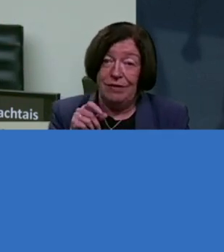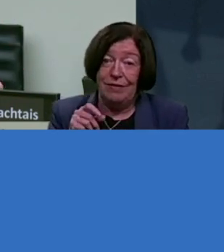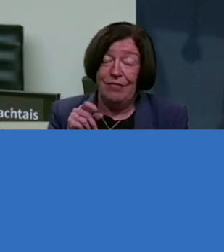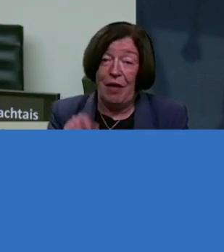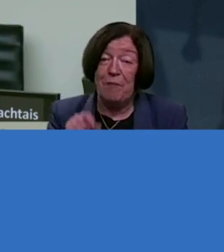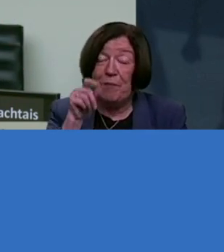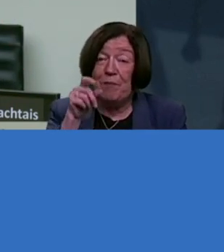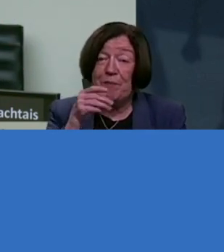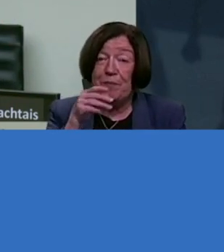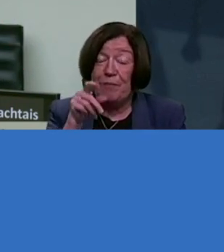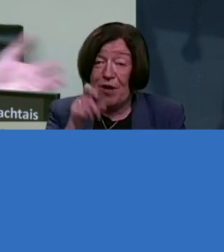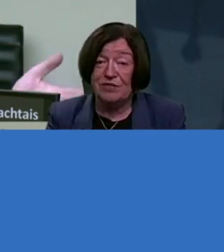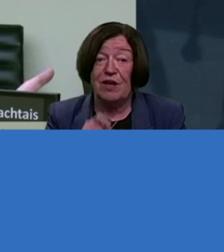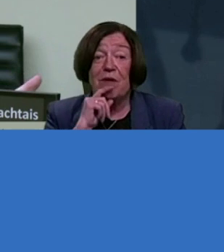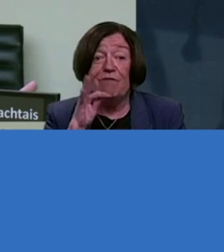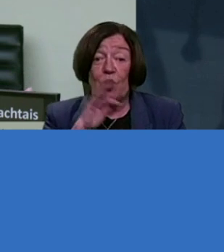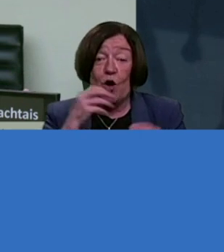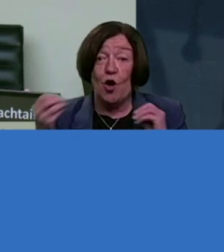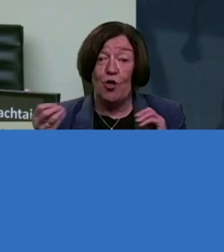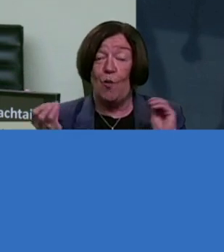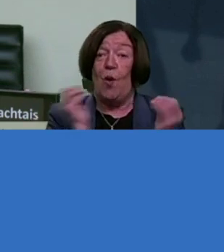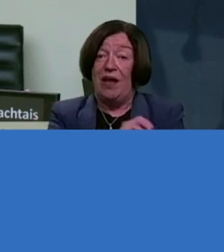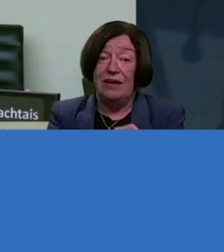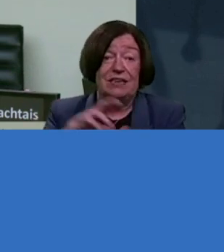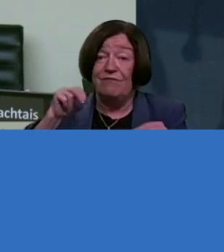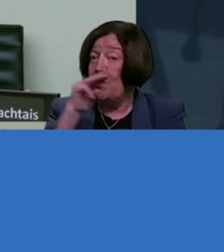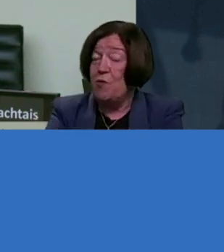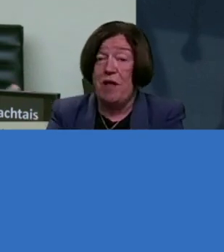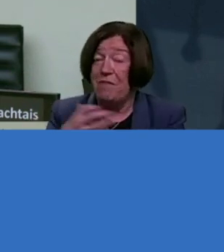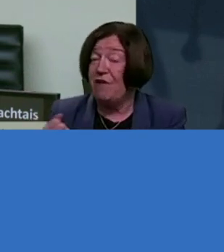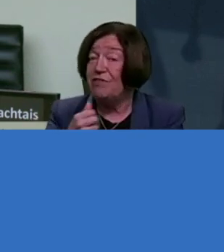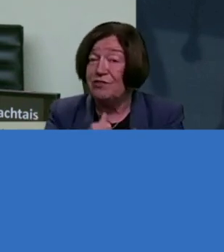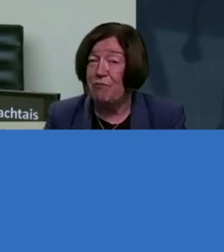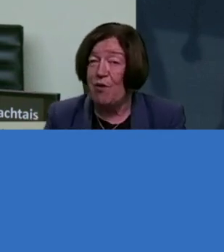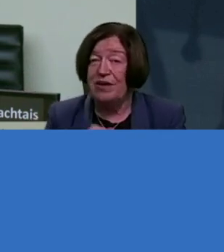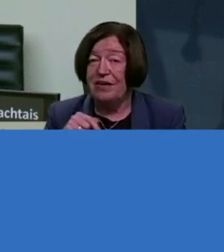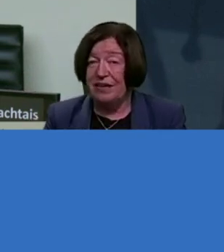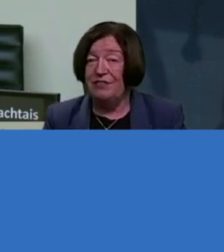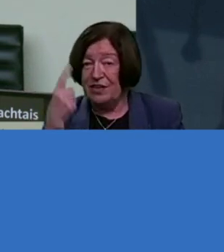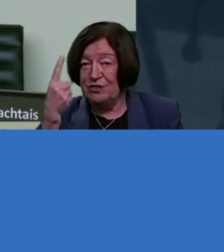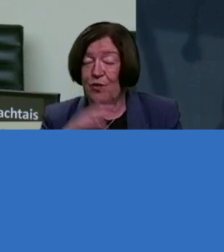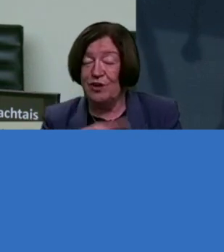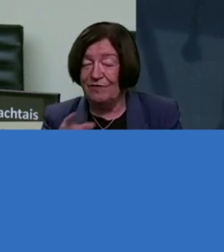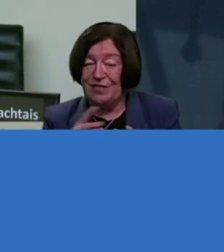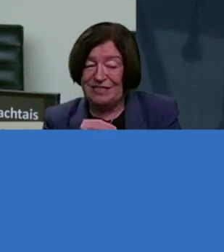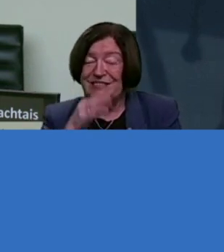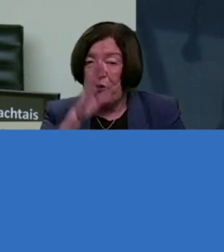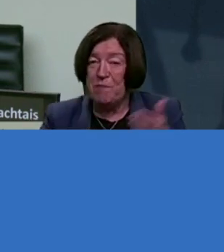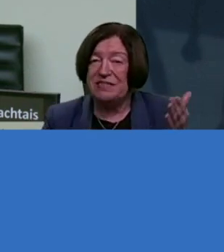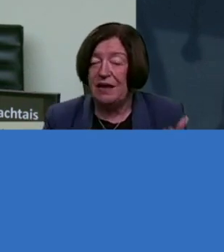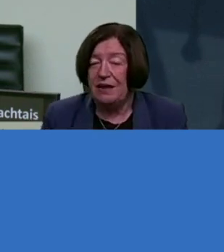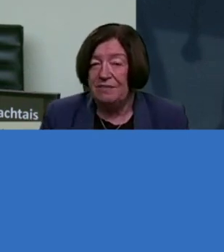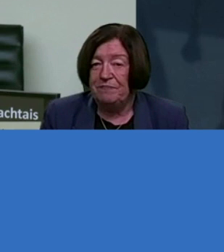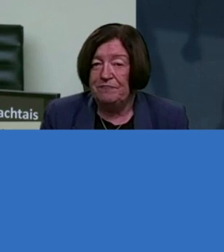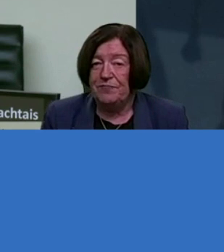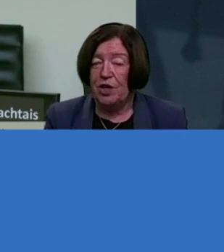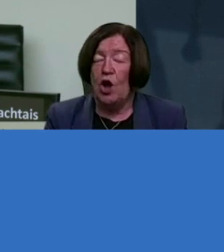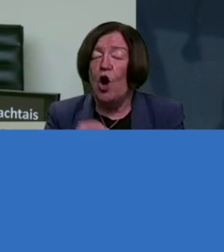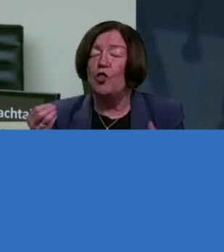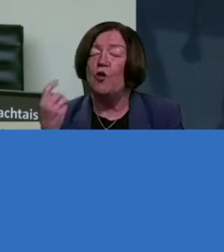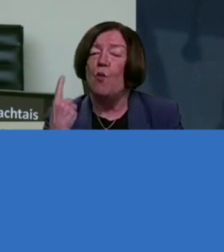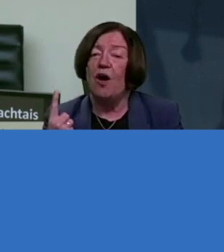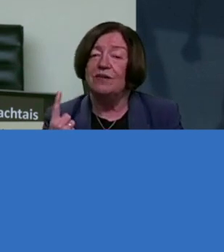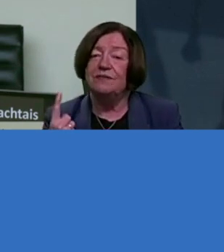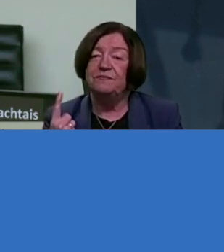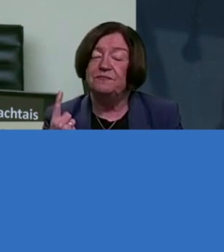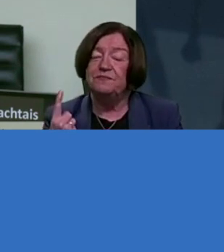But if it was the other way around, he'd have no problem getting support. Right? So, that's kind of one of the anomalies that exists. The other one is